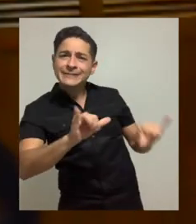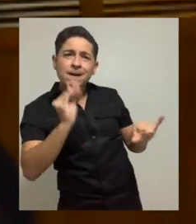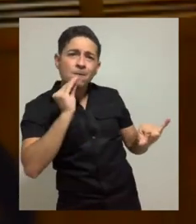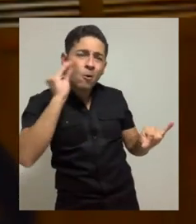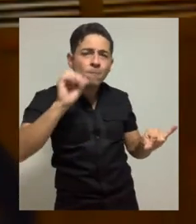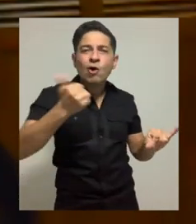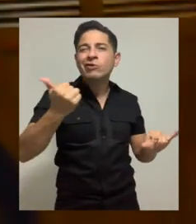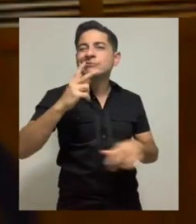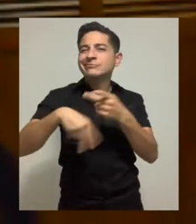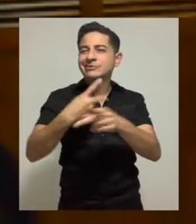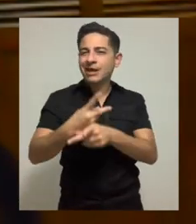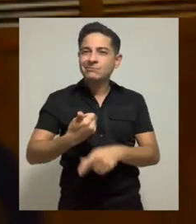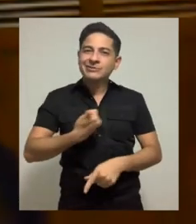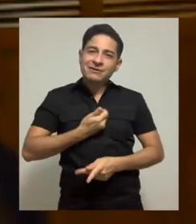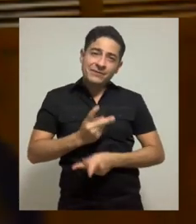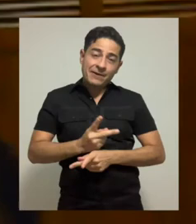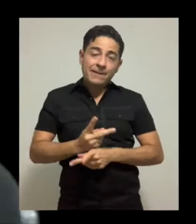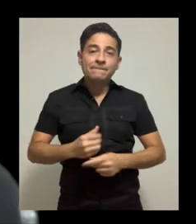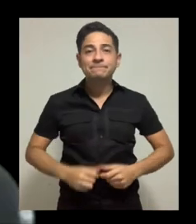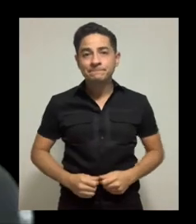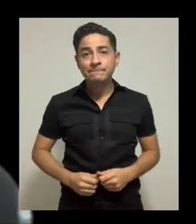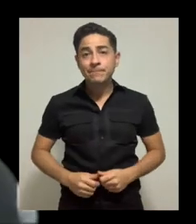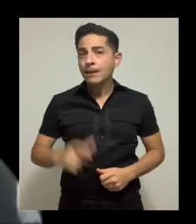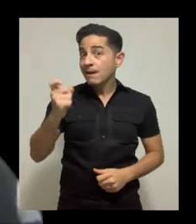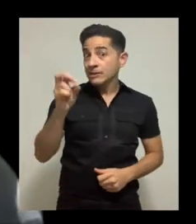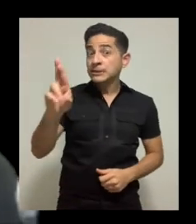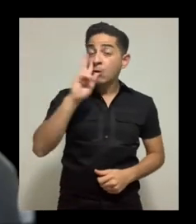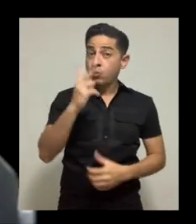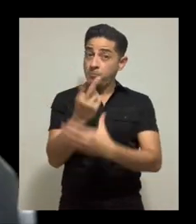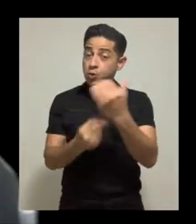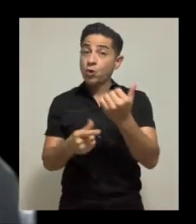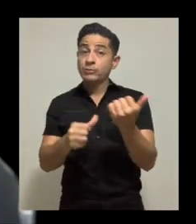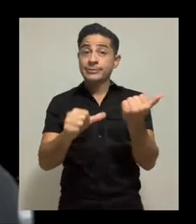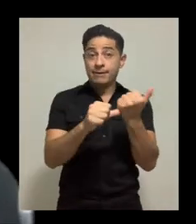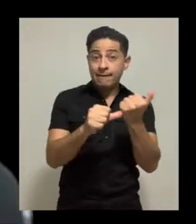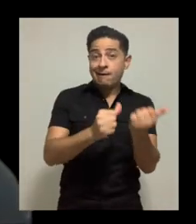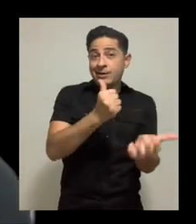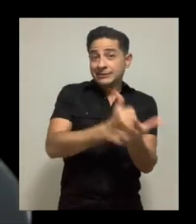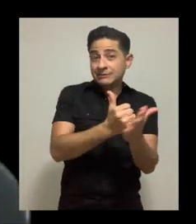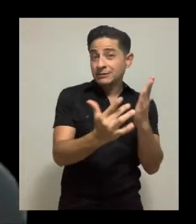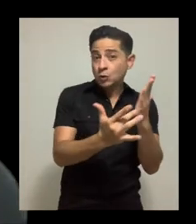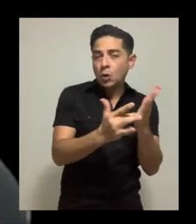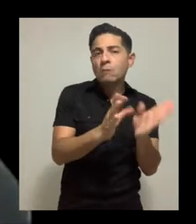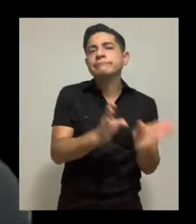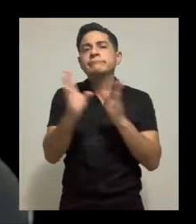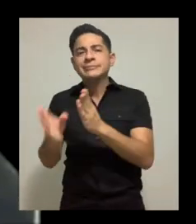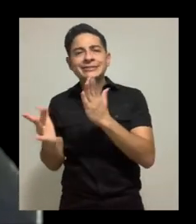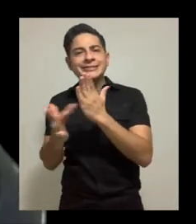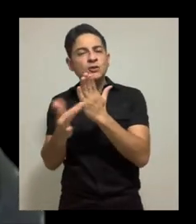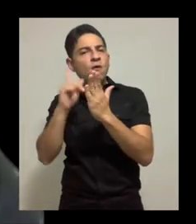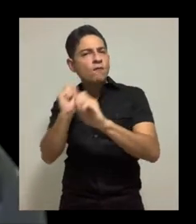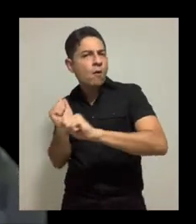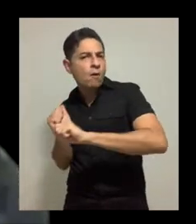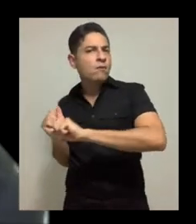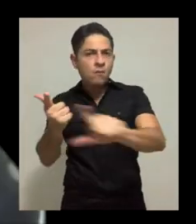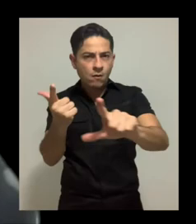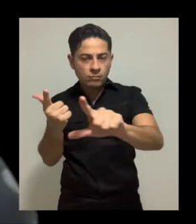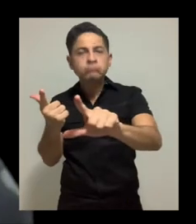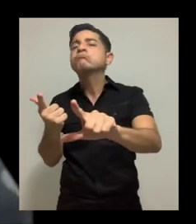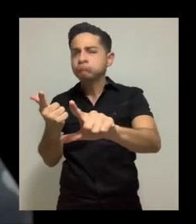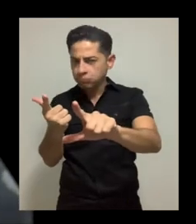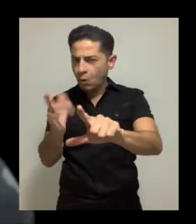or other kinds of self-care. So XR is going to be both an assistive technology and a technology for the mainstream.